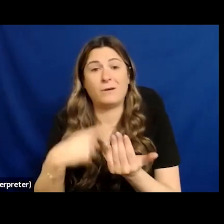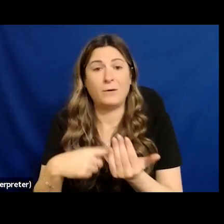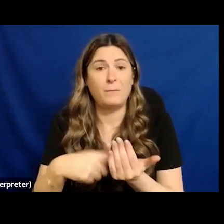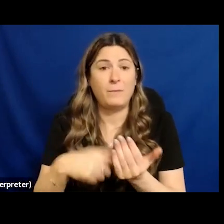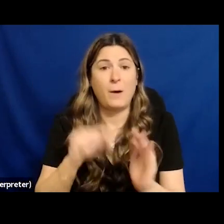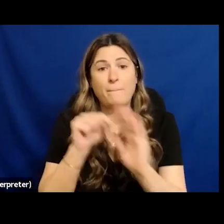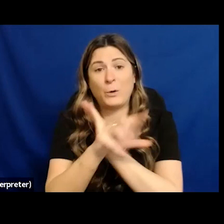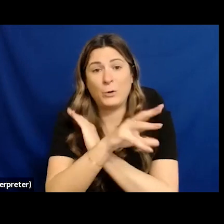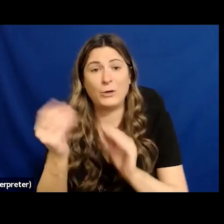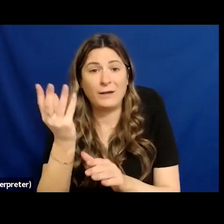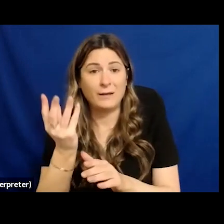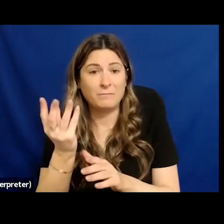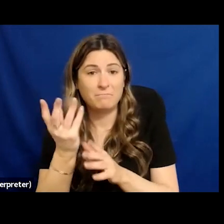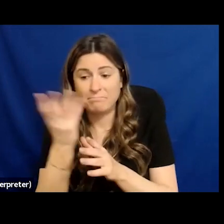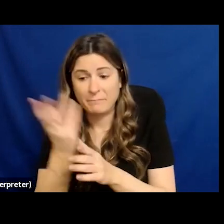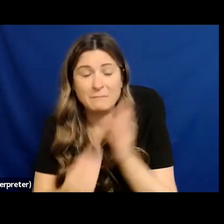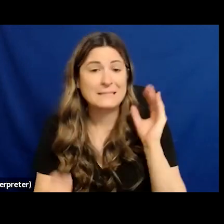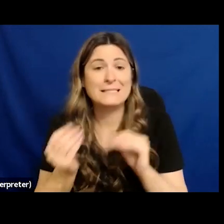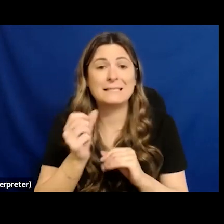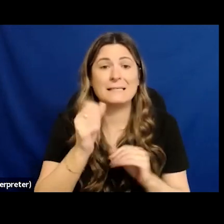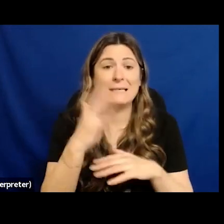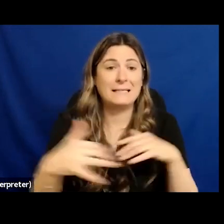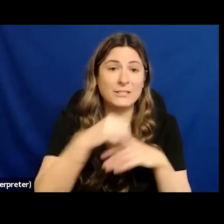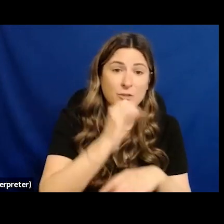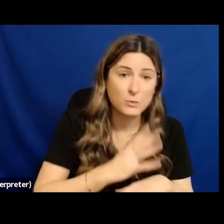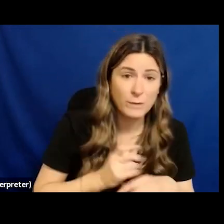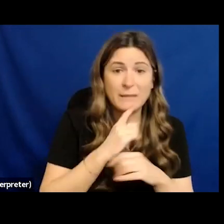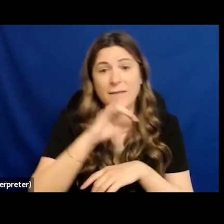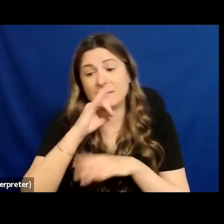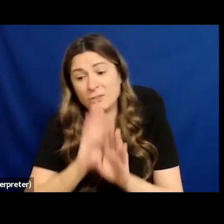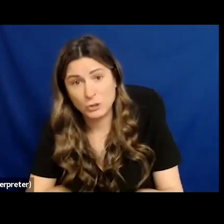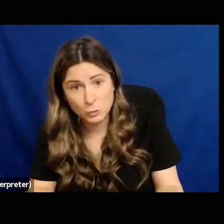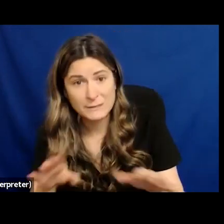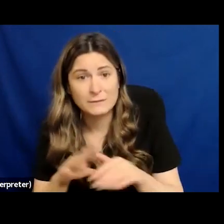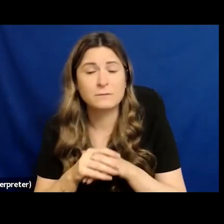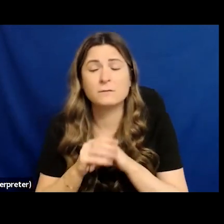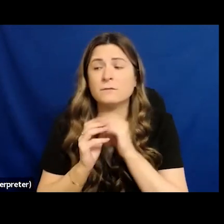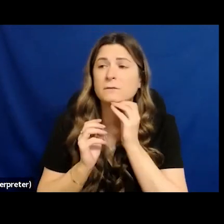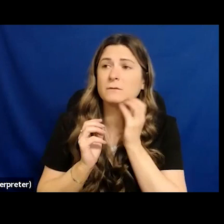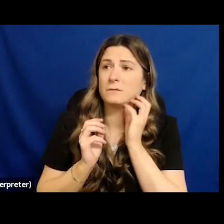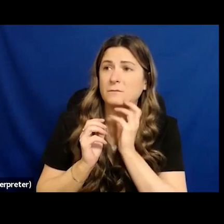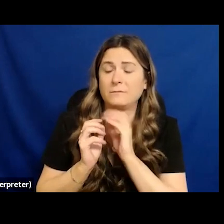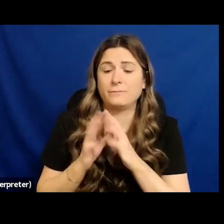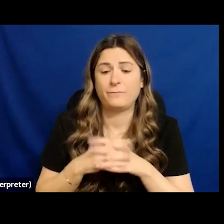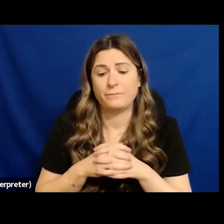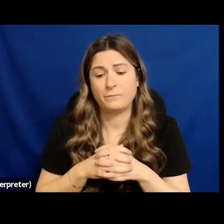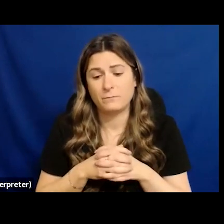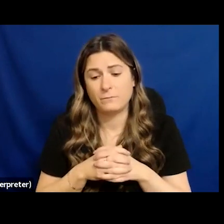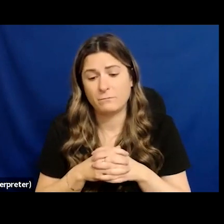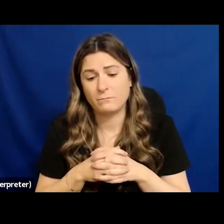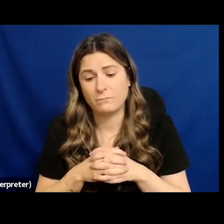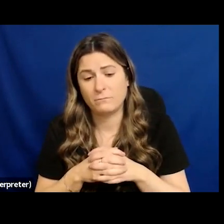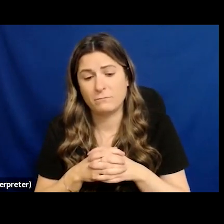sexploitation of children uh the failure to recognize um issues of gender